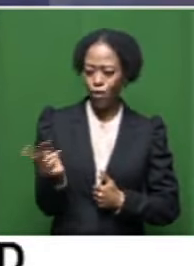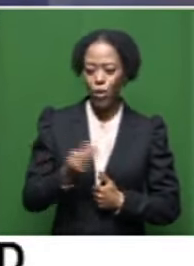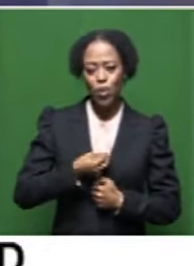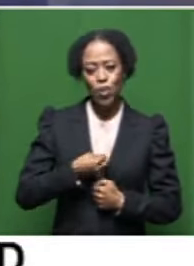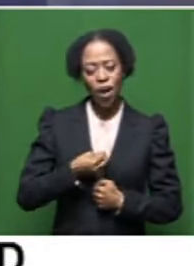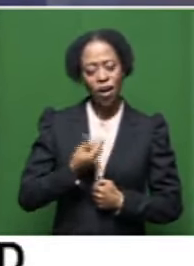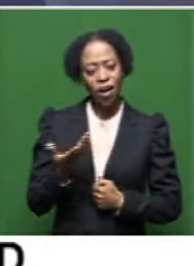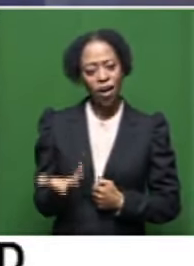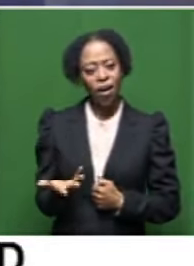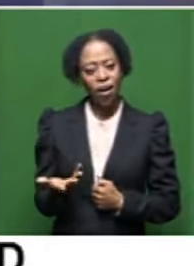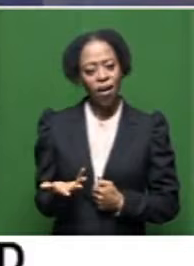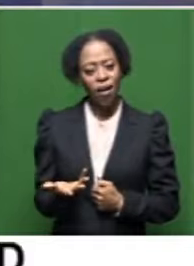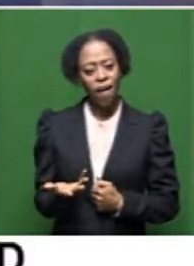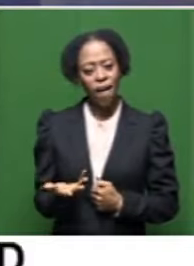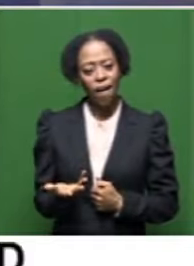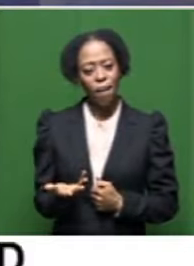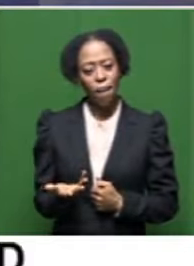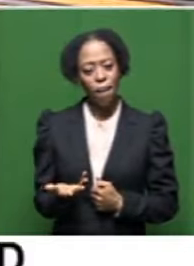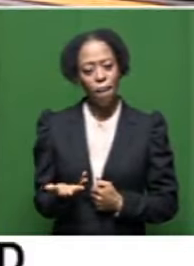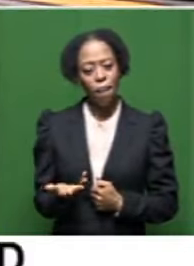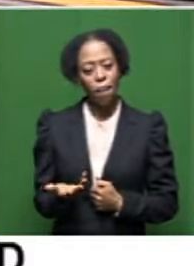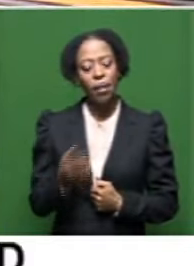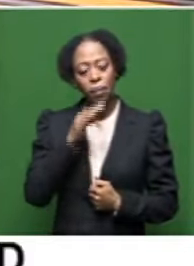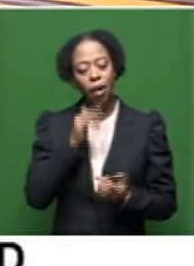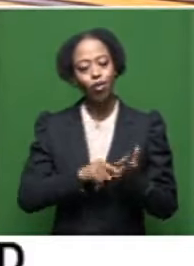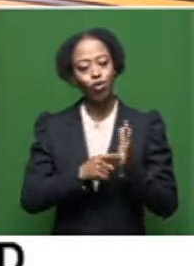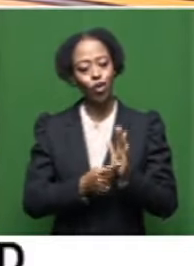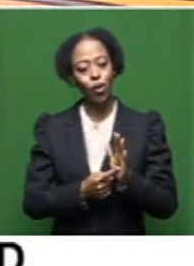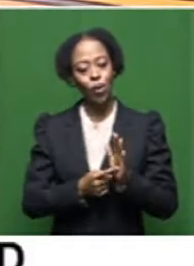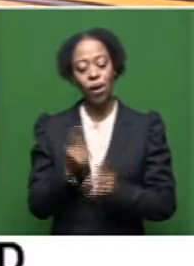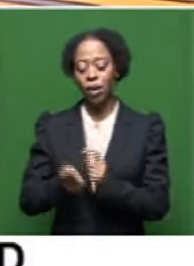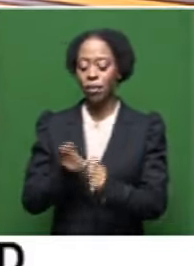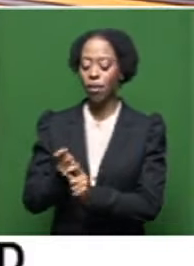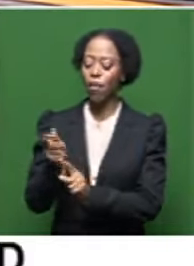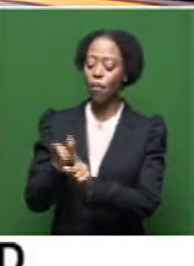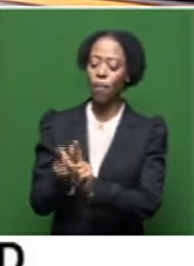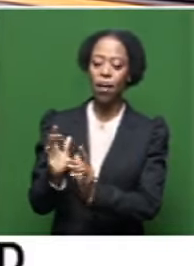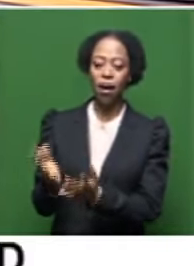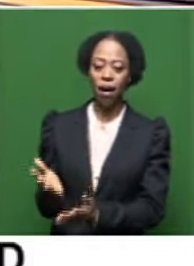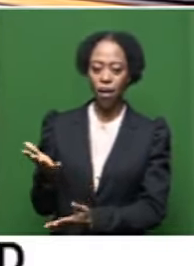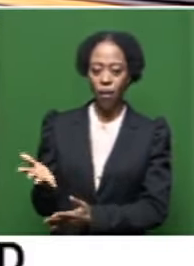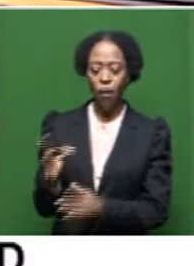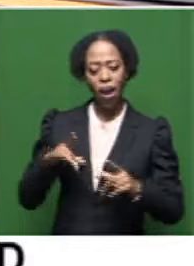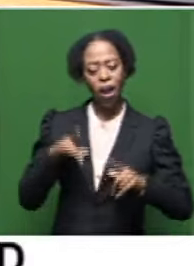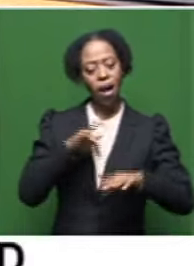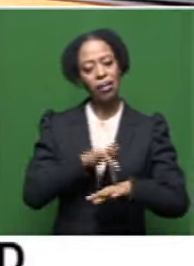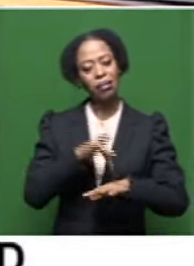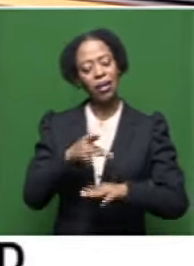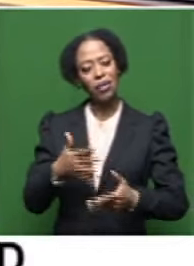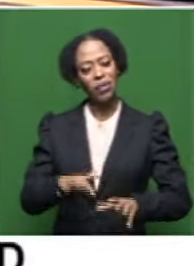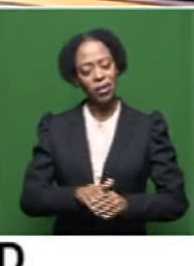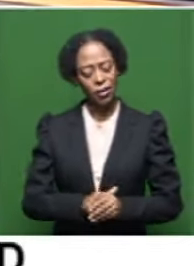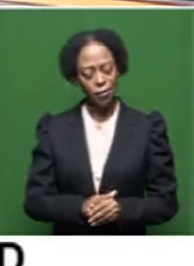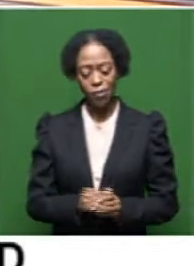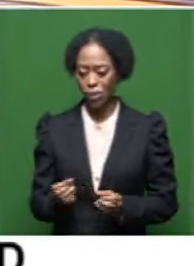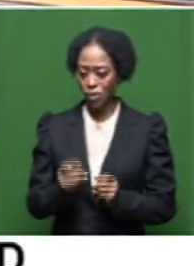people. And this is a testament to the man that he was and the lives that he touched. But let me just start